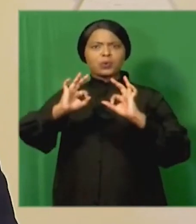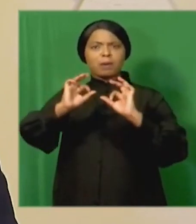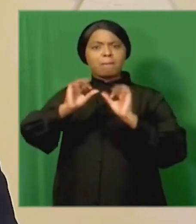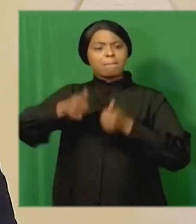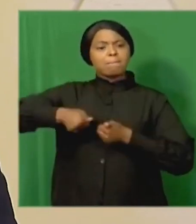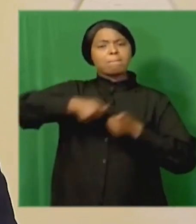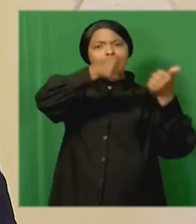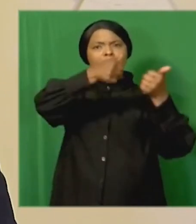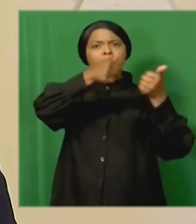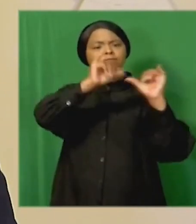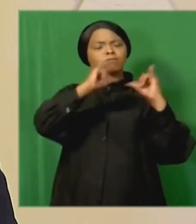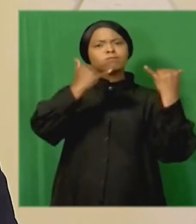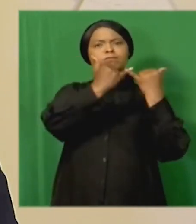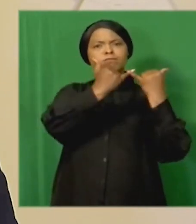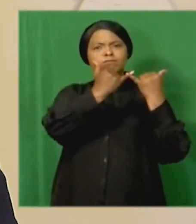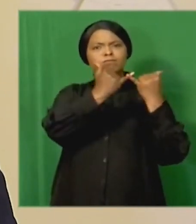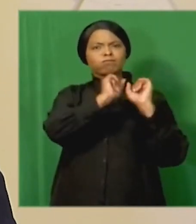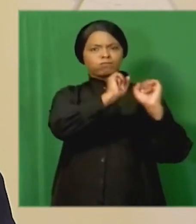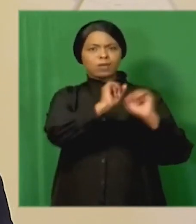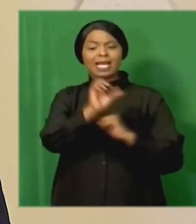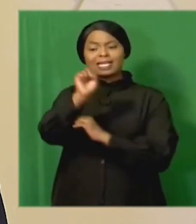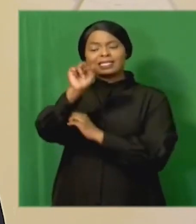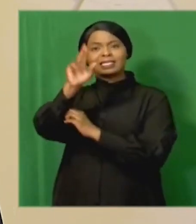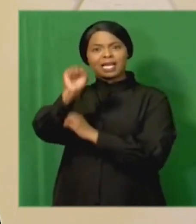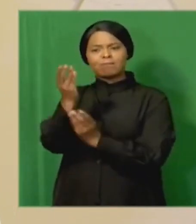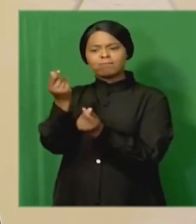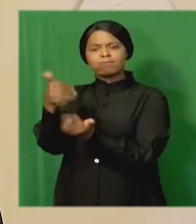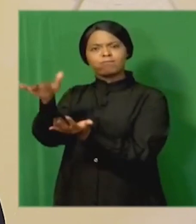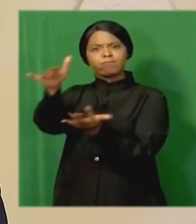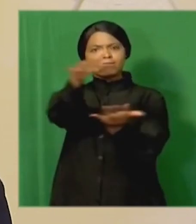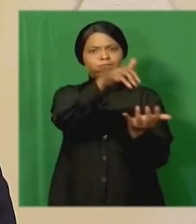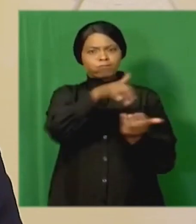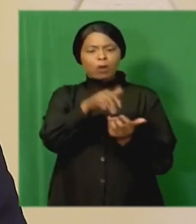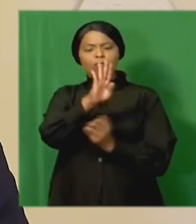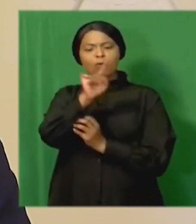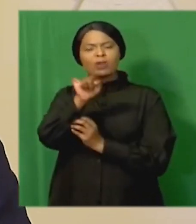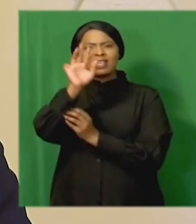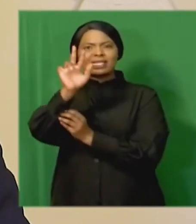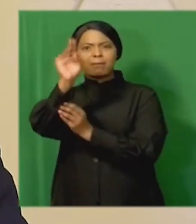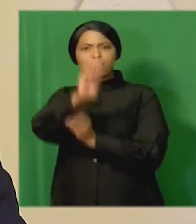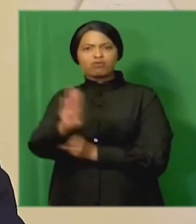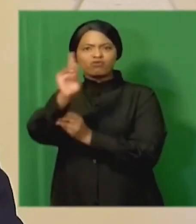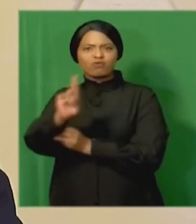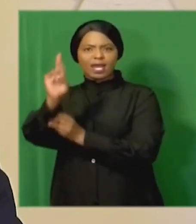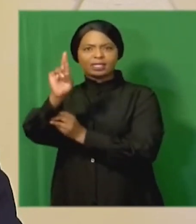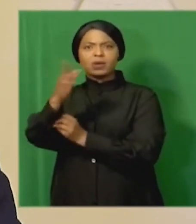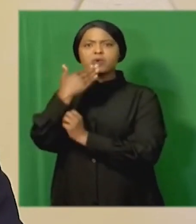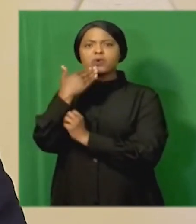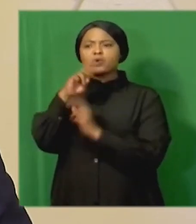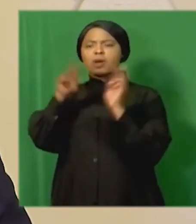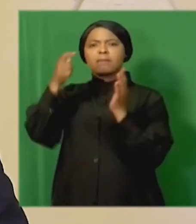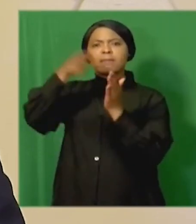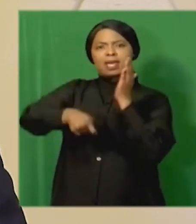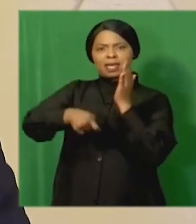affected entities and SARS has collected 4.8 billion rand in unpaid taxes arising